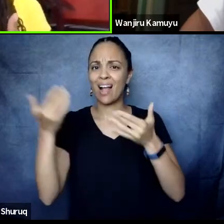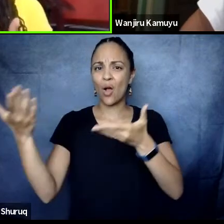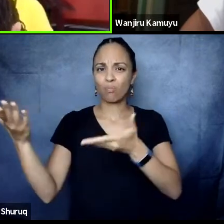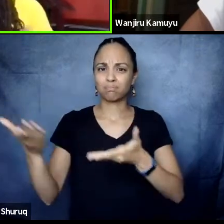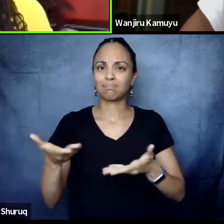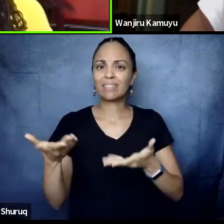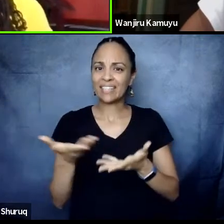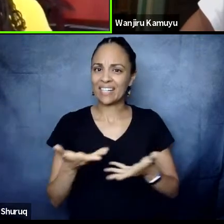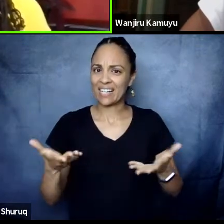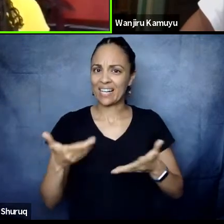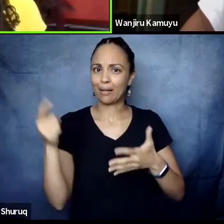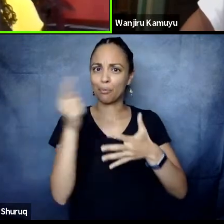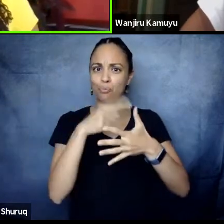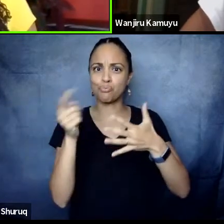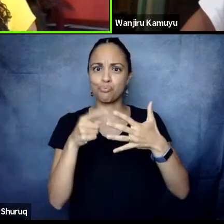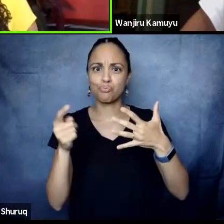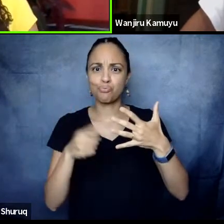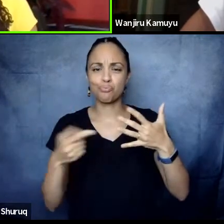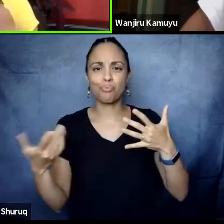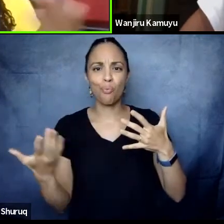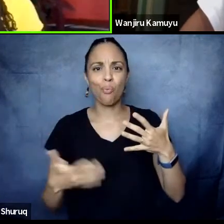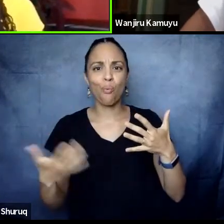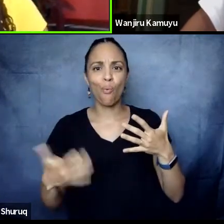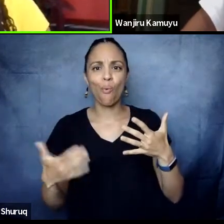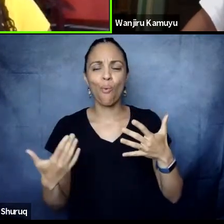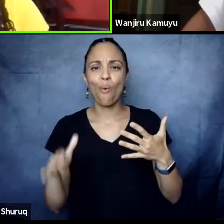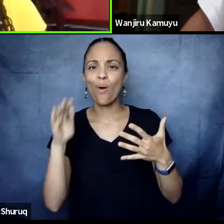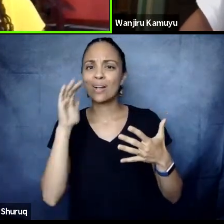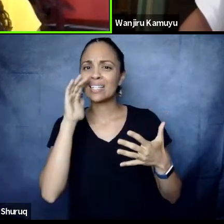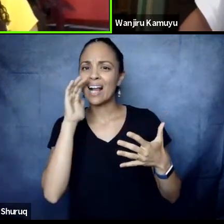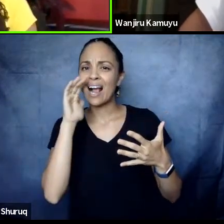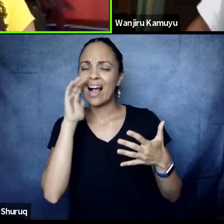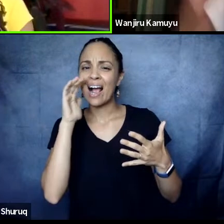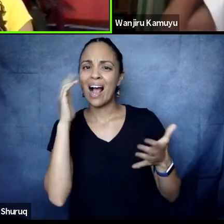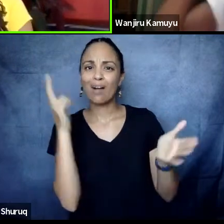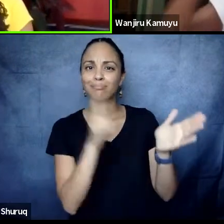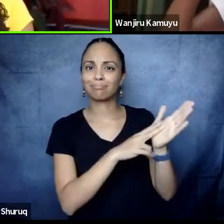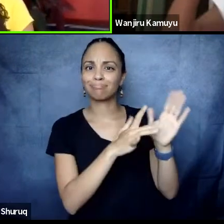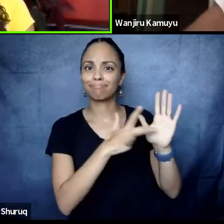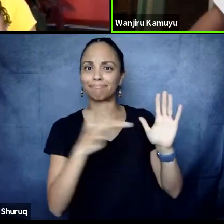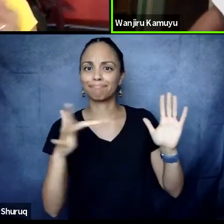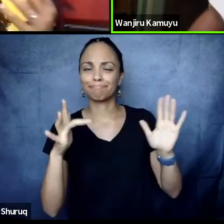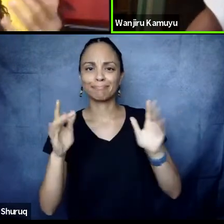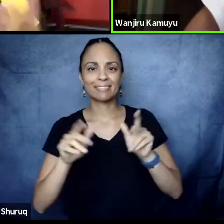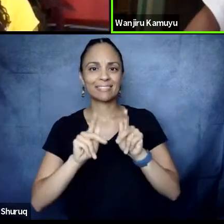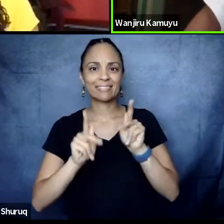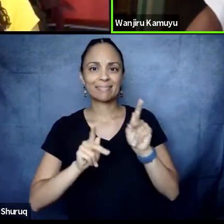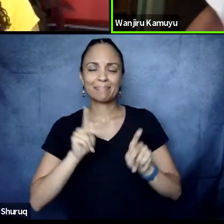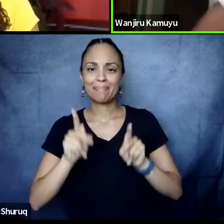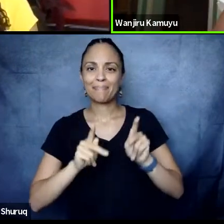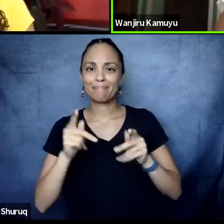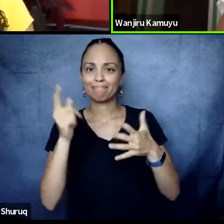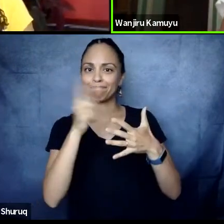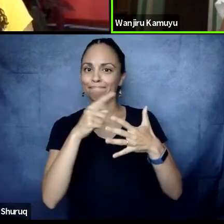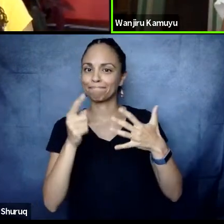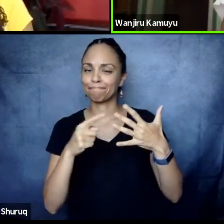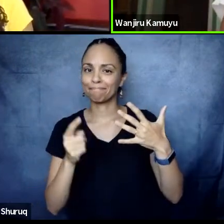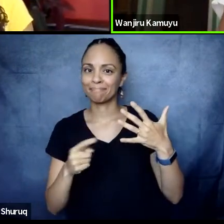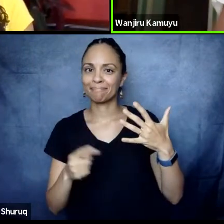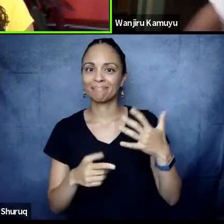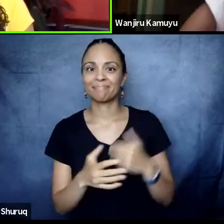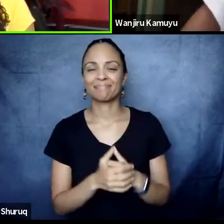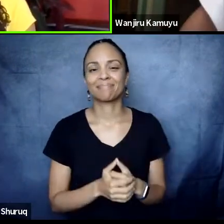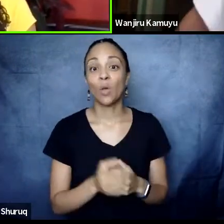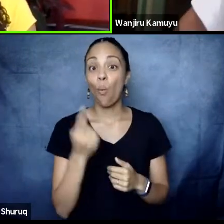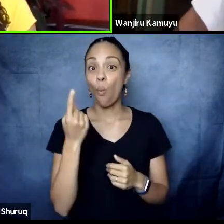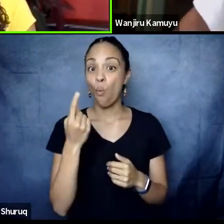Nagala Maximilien is here. And Carol Marie Watson is here. She's from Uganda. Yay. Oh, yay.